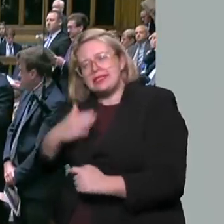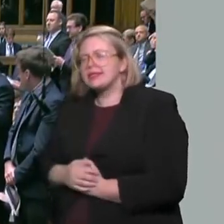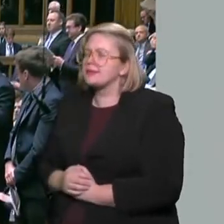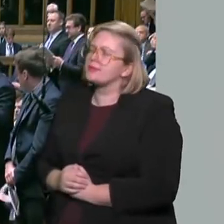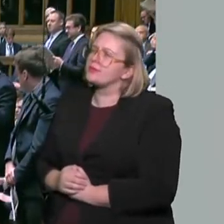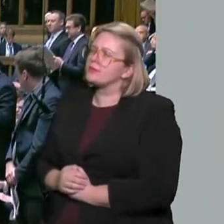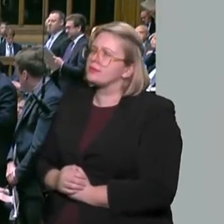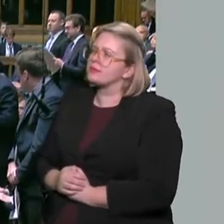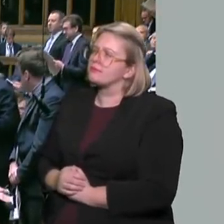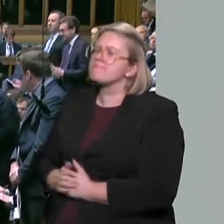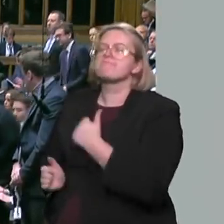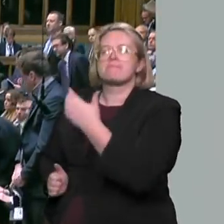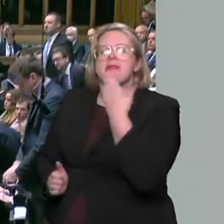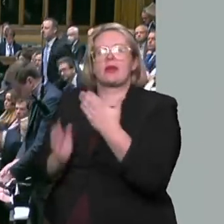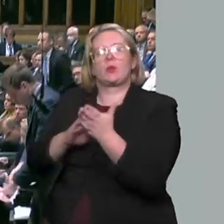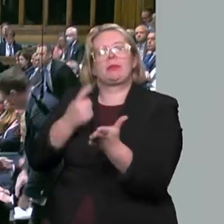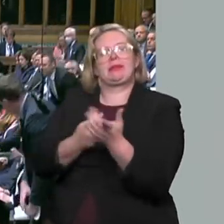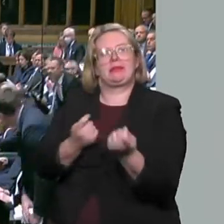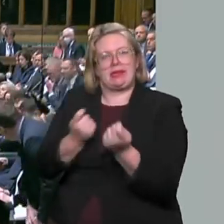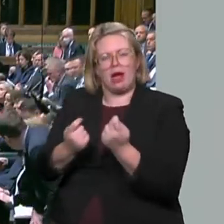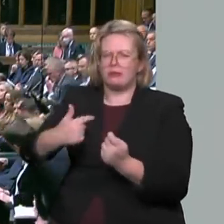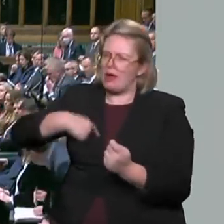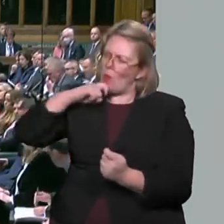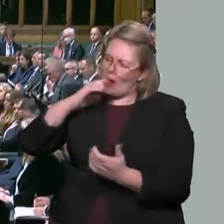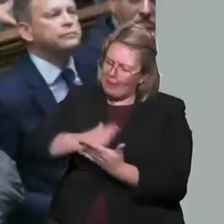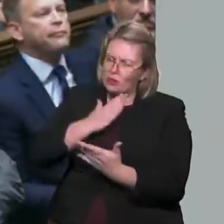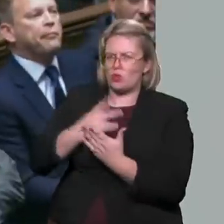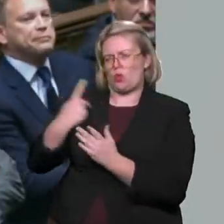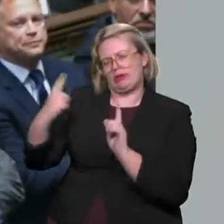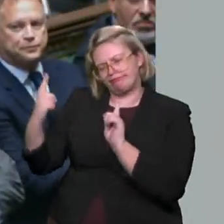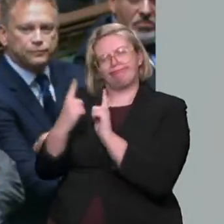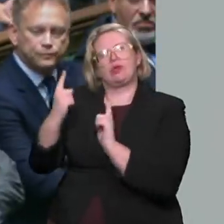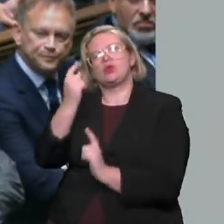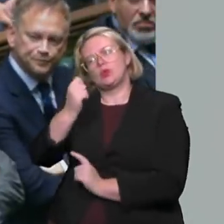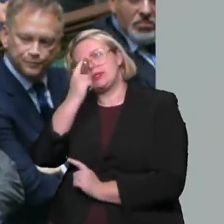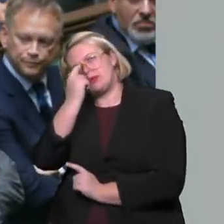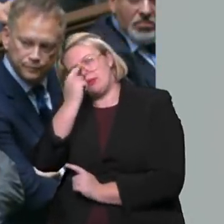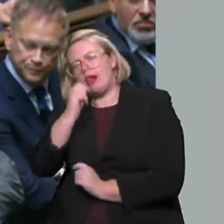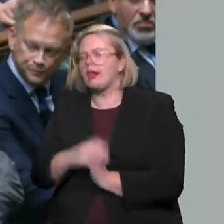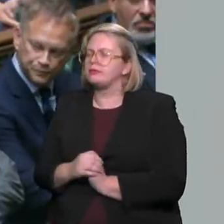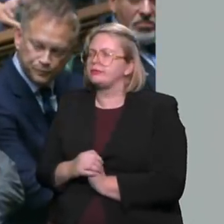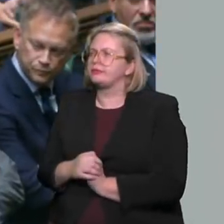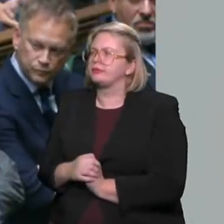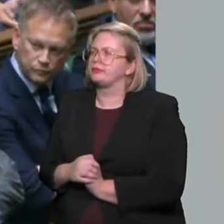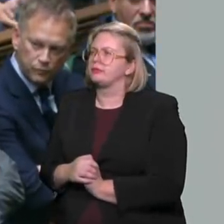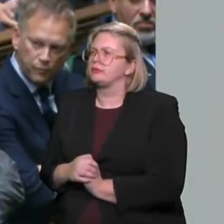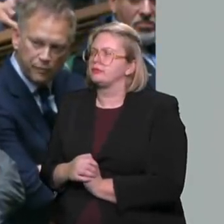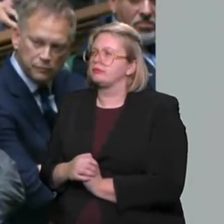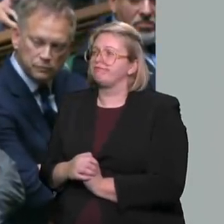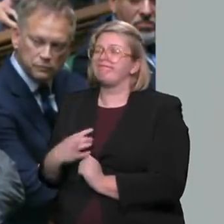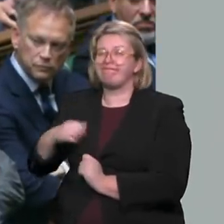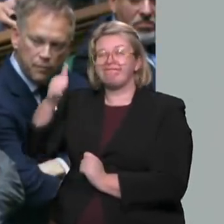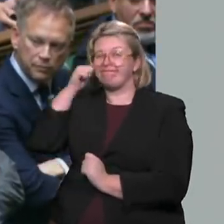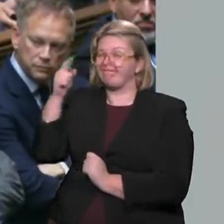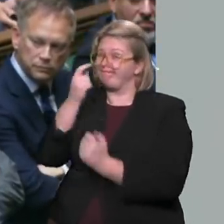will make sure that my right hon. Friend has the relevant meeting as fast as we can organise it. And I know that many parents,